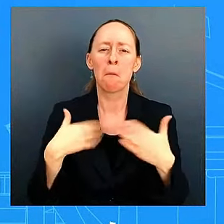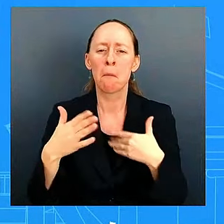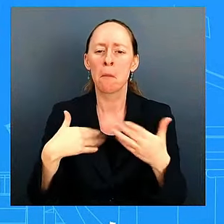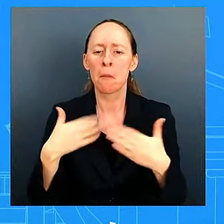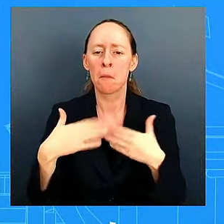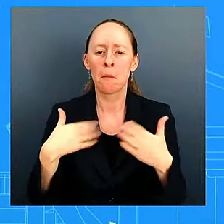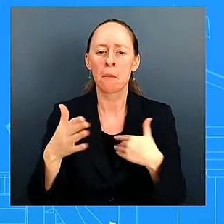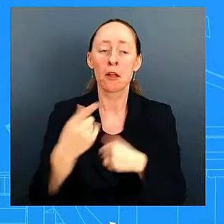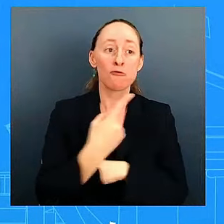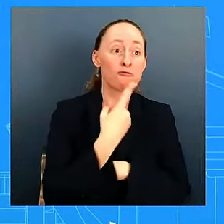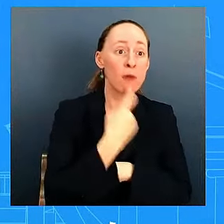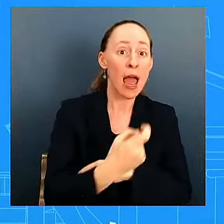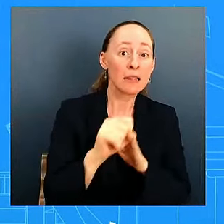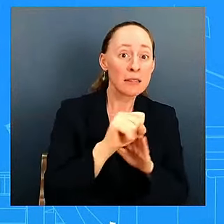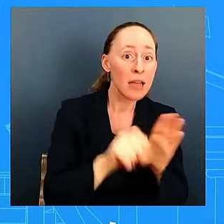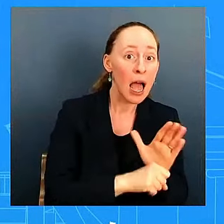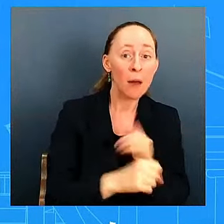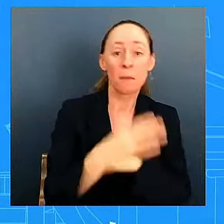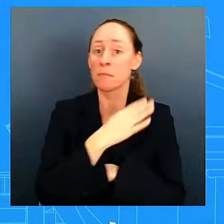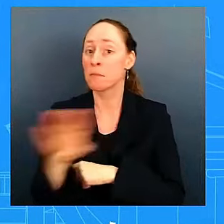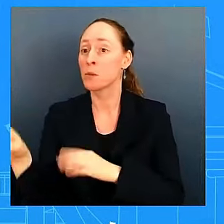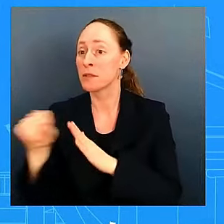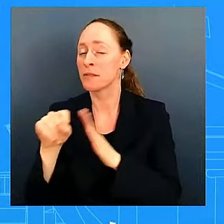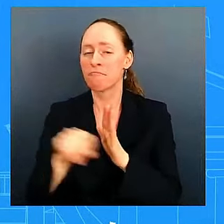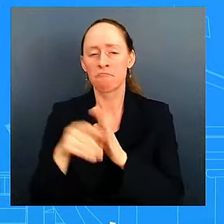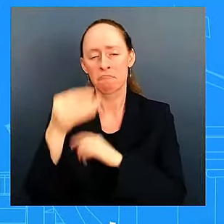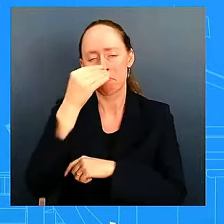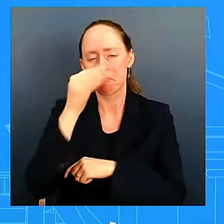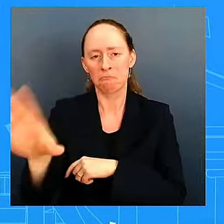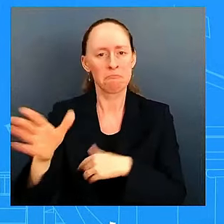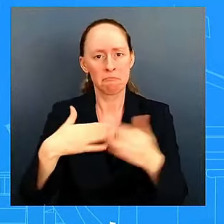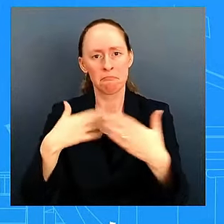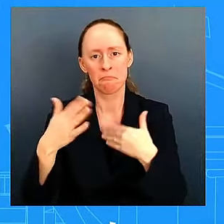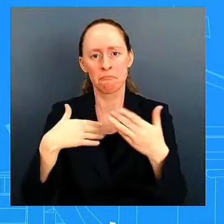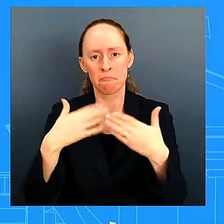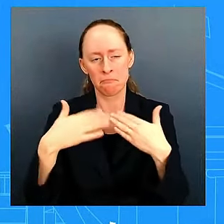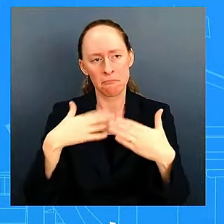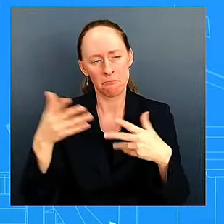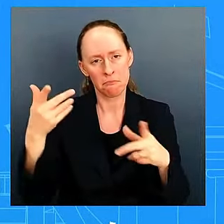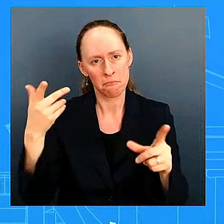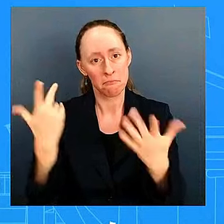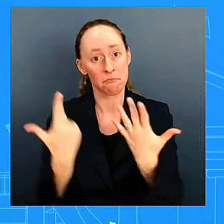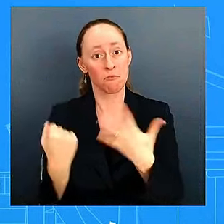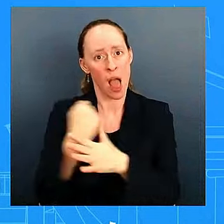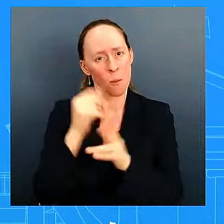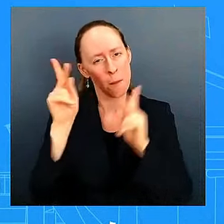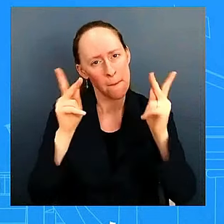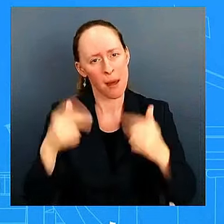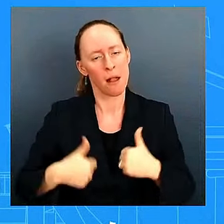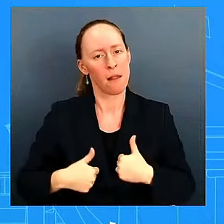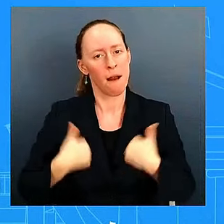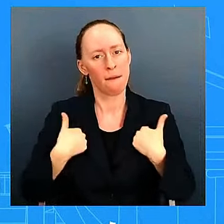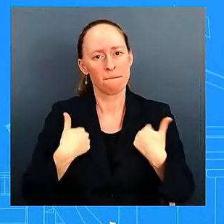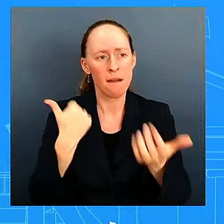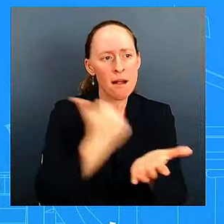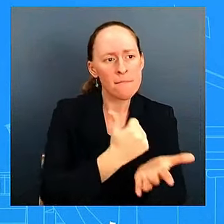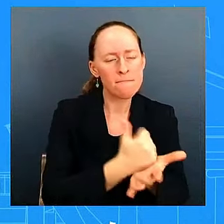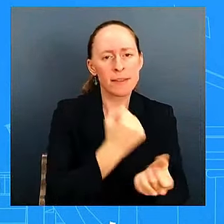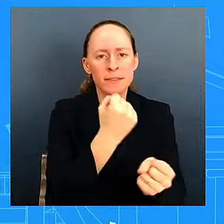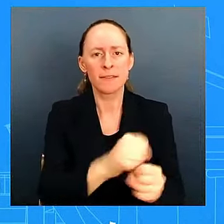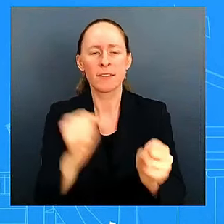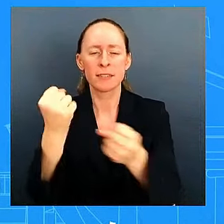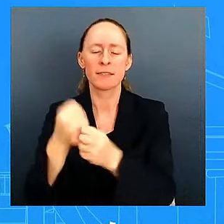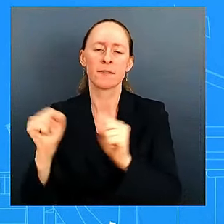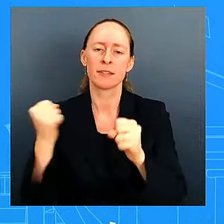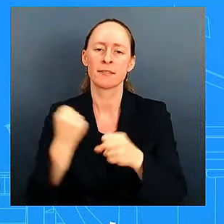job to get food there to get generators there to save some lives uh to rescue people and so we are very